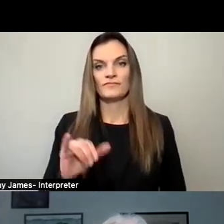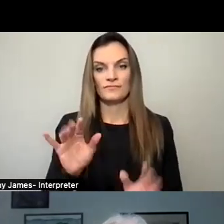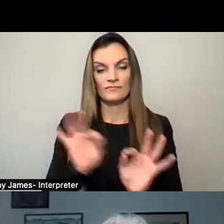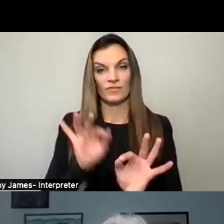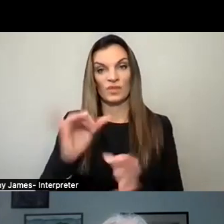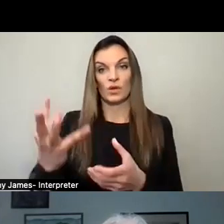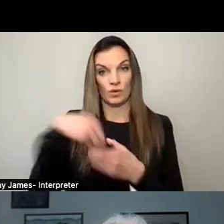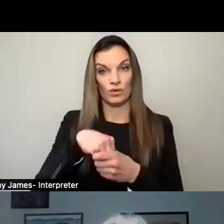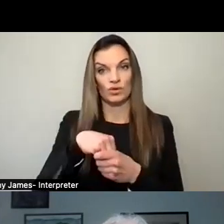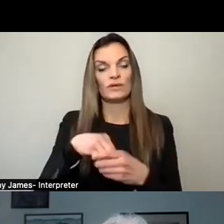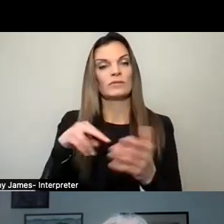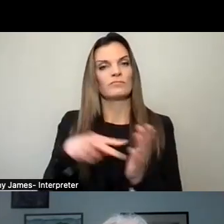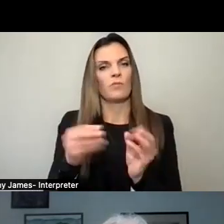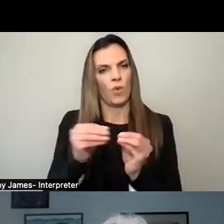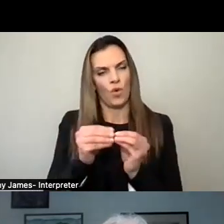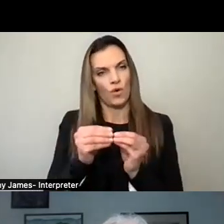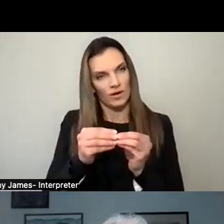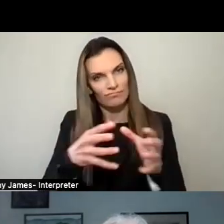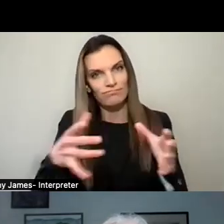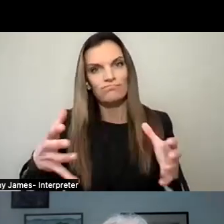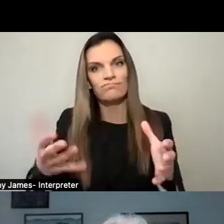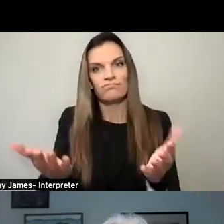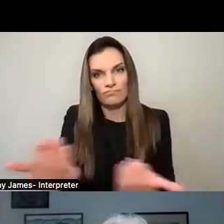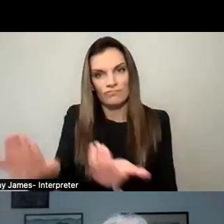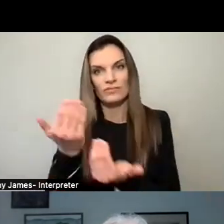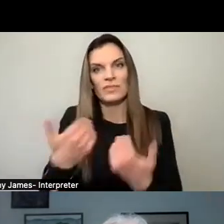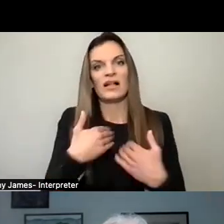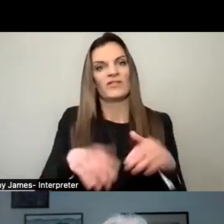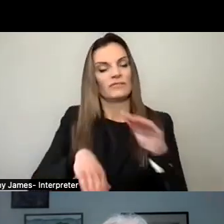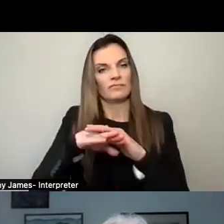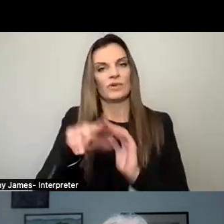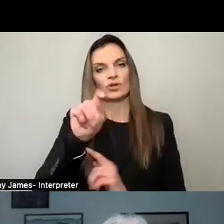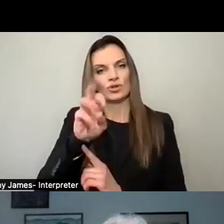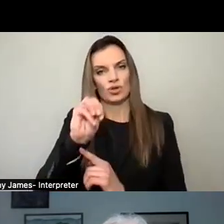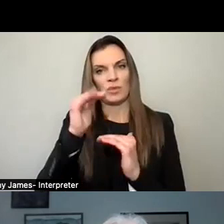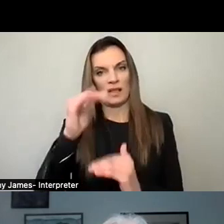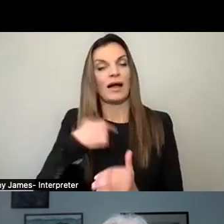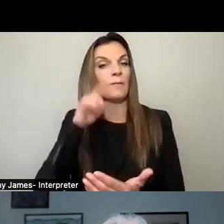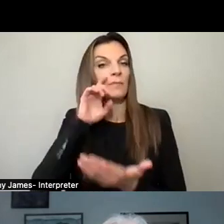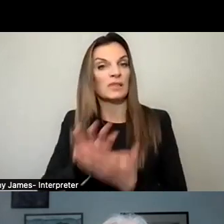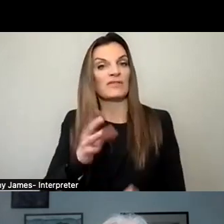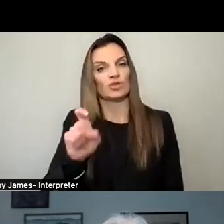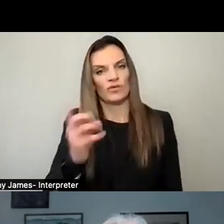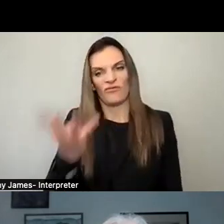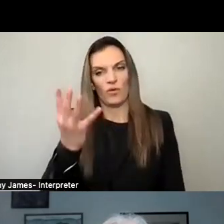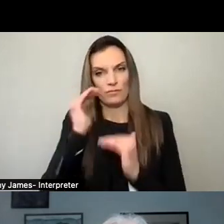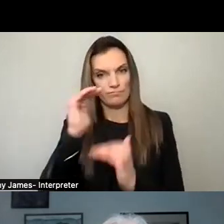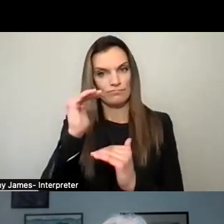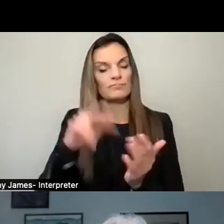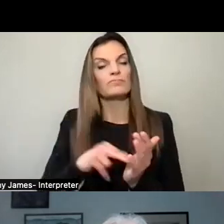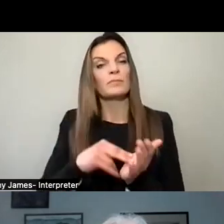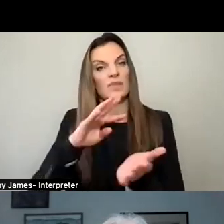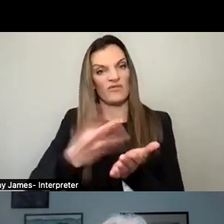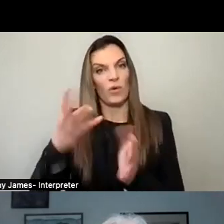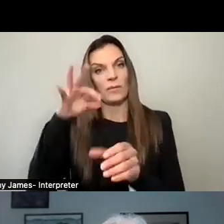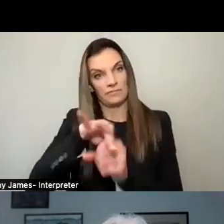inclusion also extends further. And we should start bringing in term limits. I'm a big component of four term limits, meaning four times as